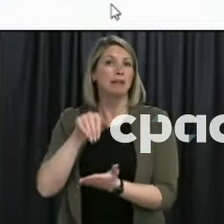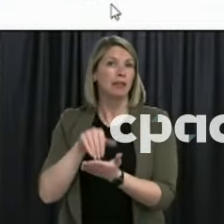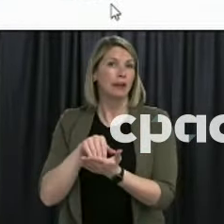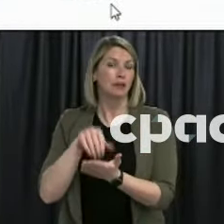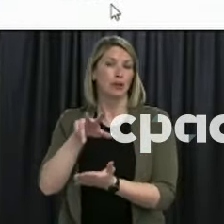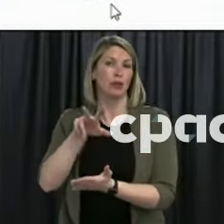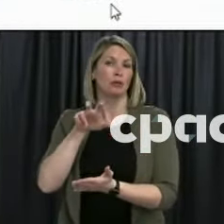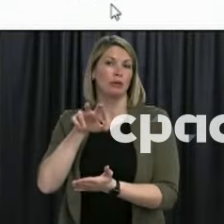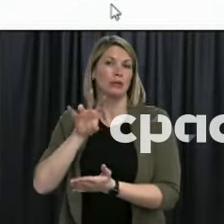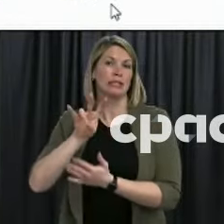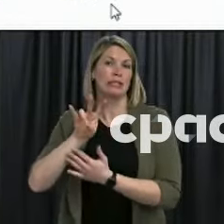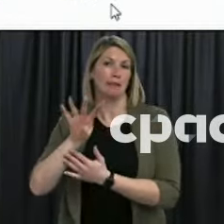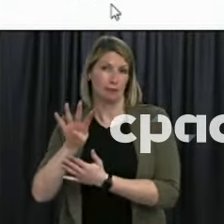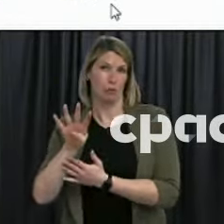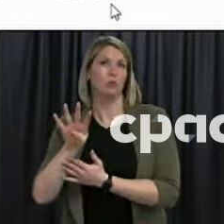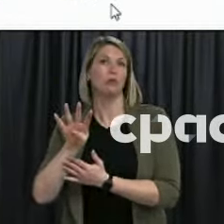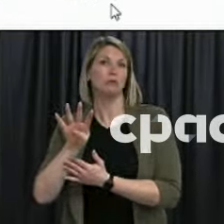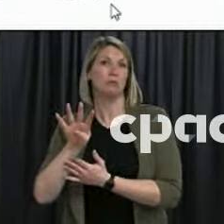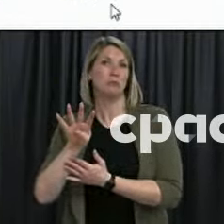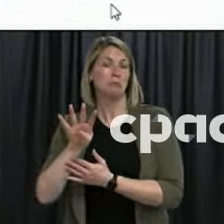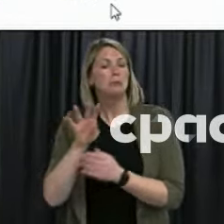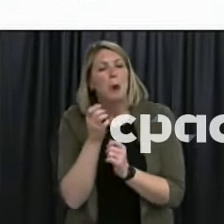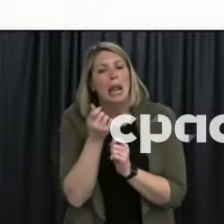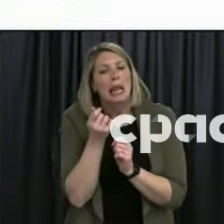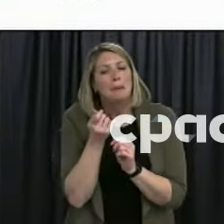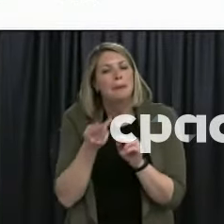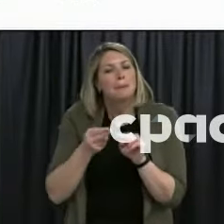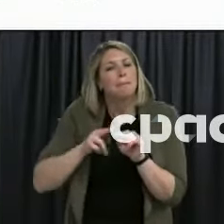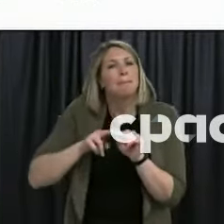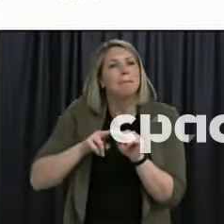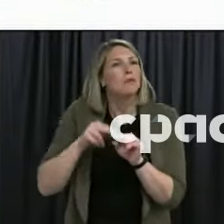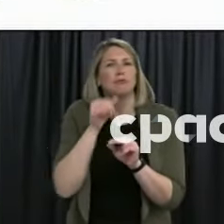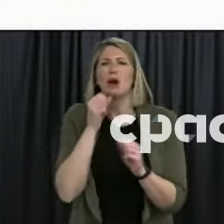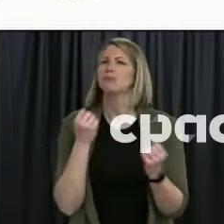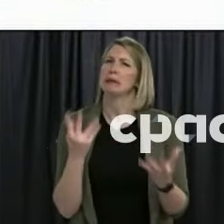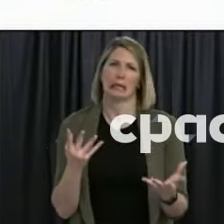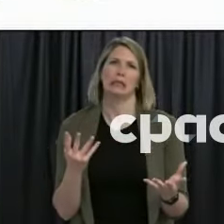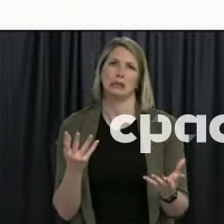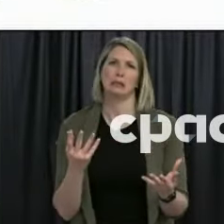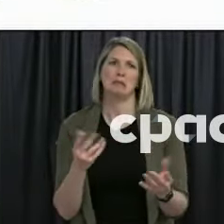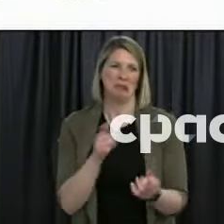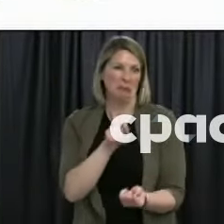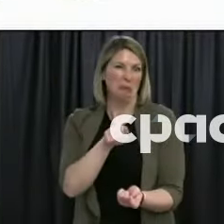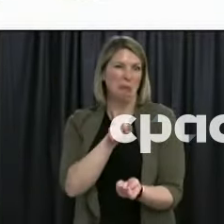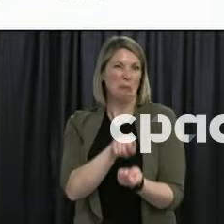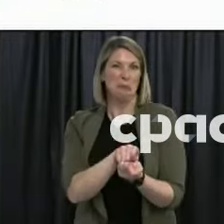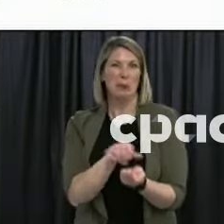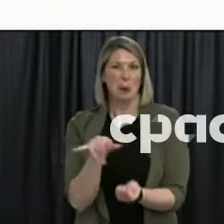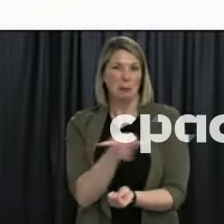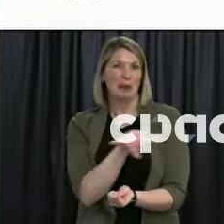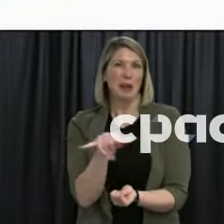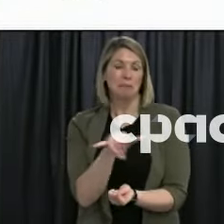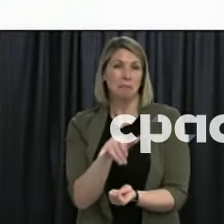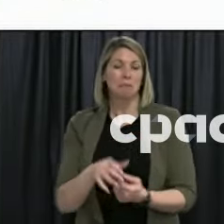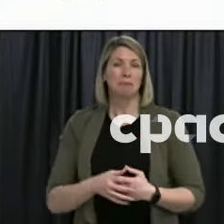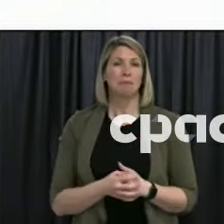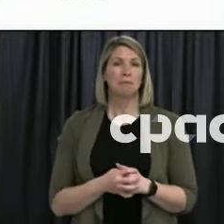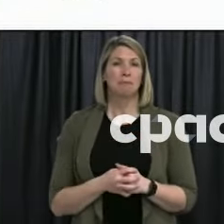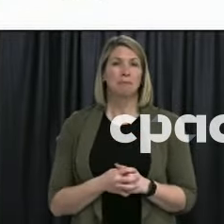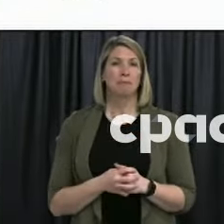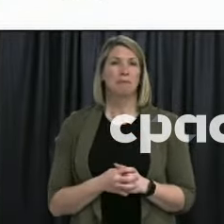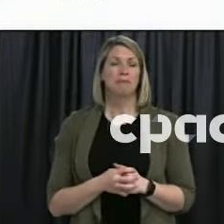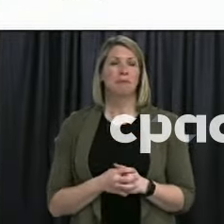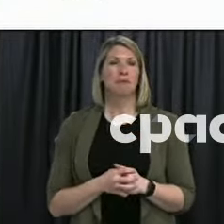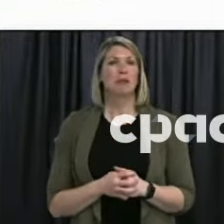,374. So a slight excess, but not overwhelming. So what this data does not actually have is the